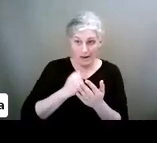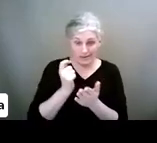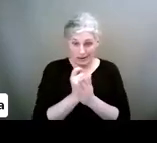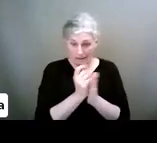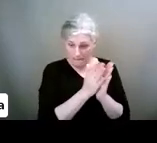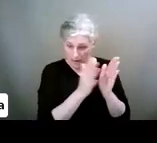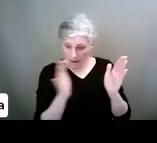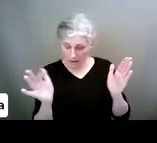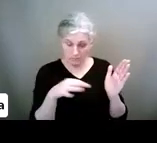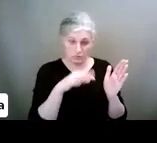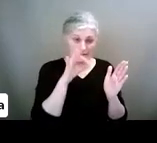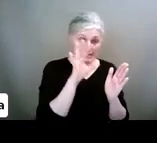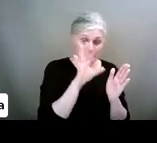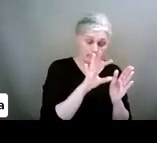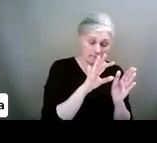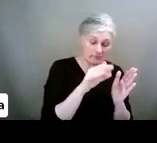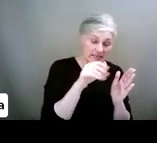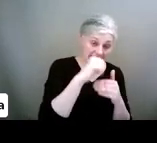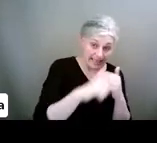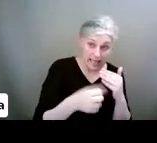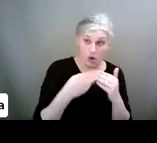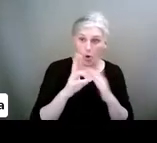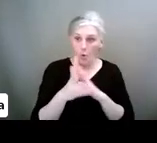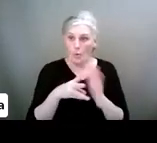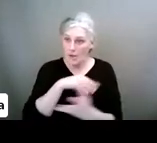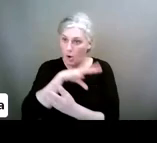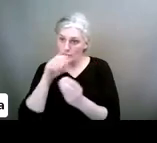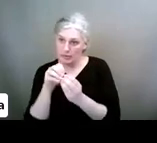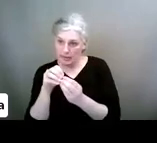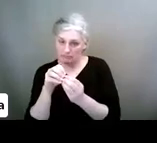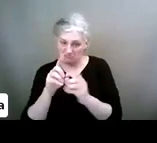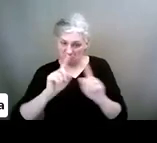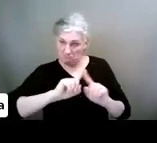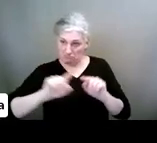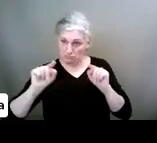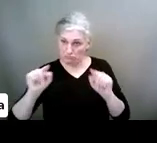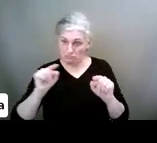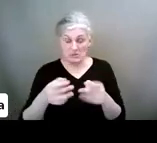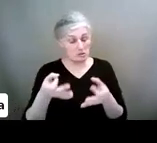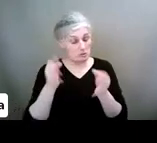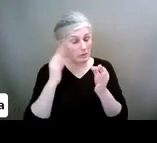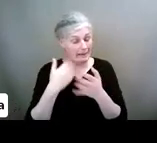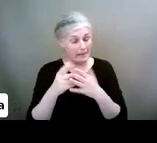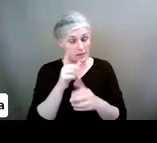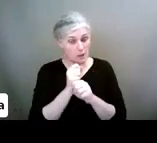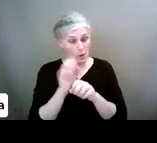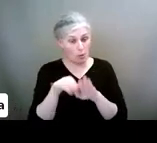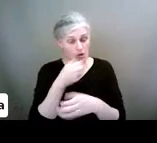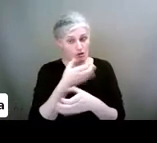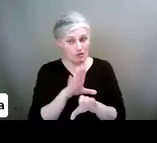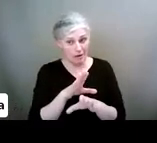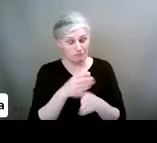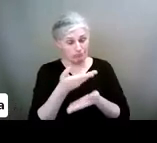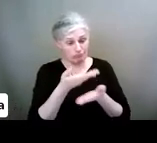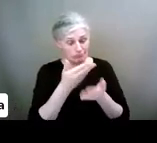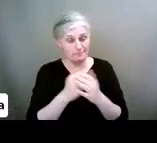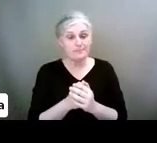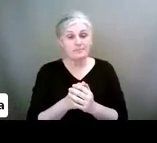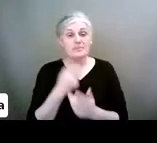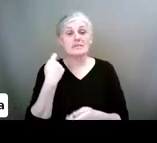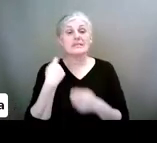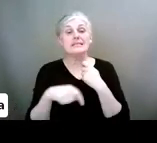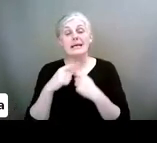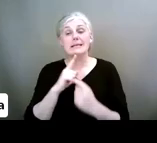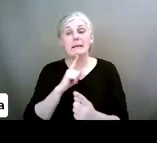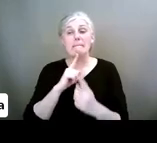can look at it for a day or for a week. And you can see. This is a great thing to talk to kids about. So enter a screen time passcode.